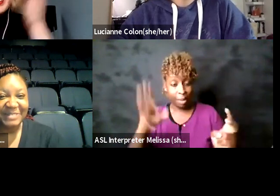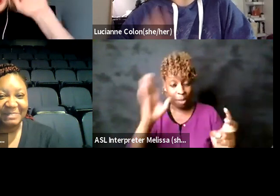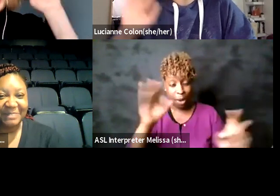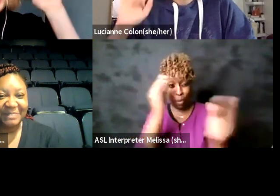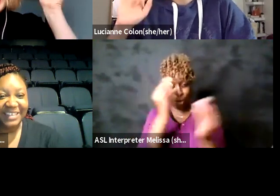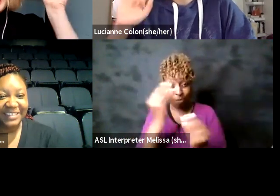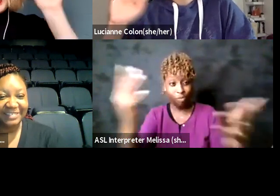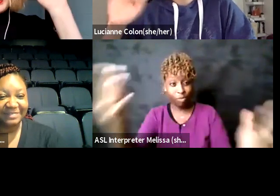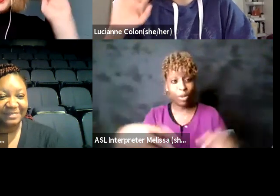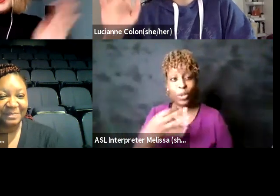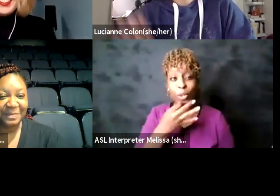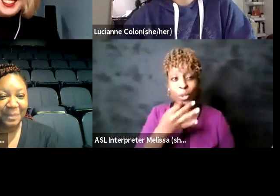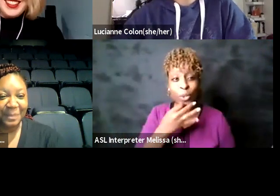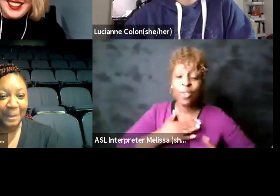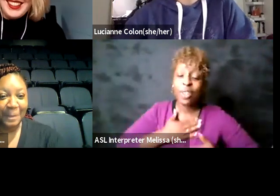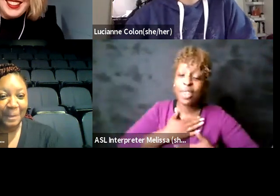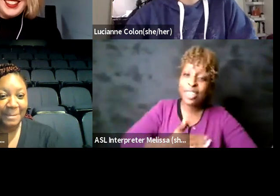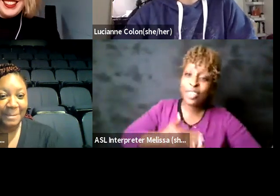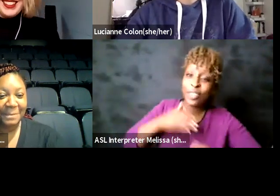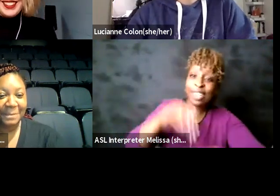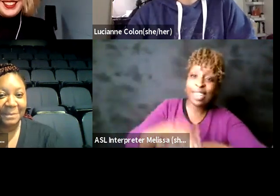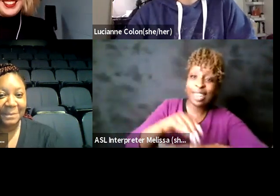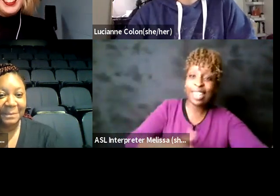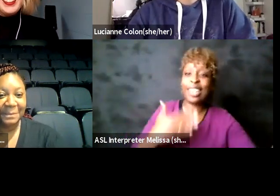bye thank y'all